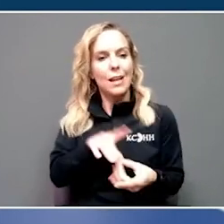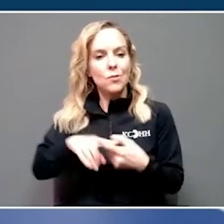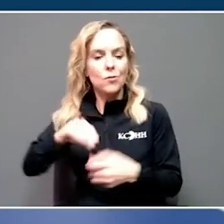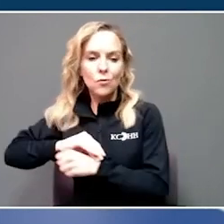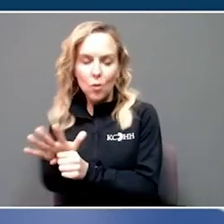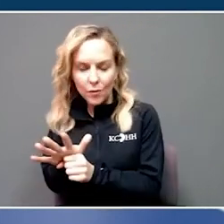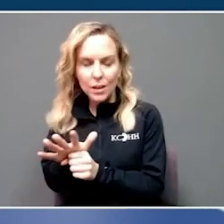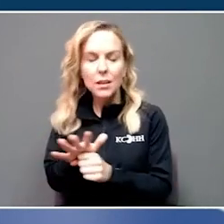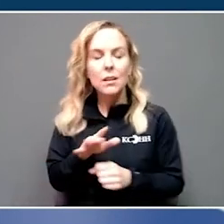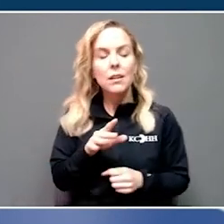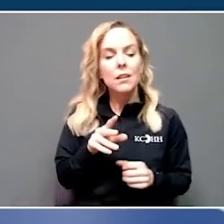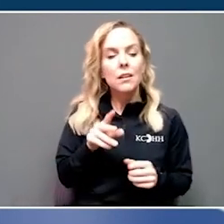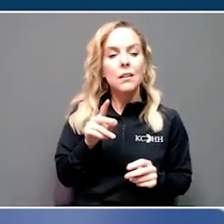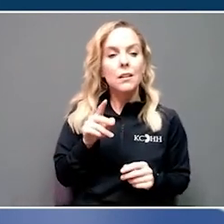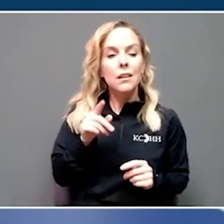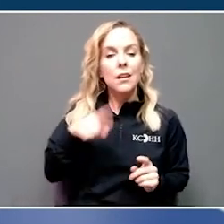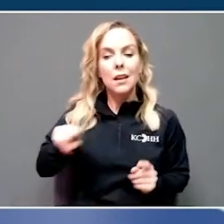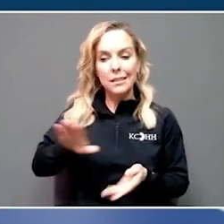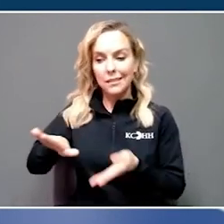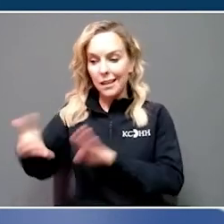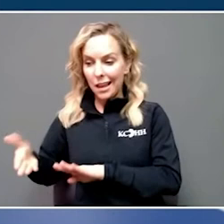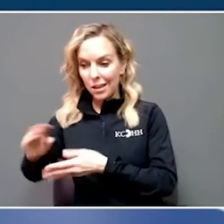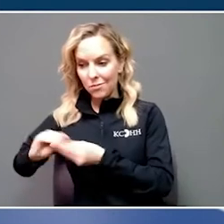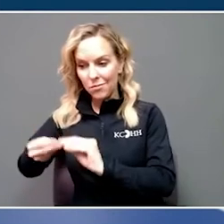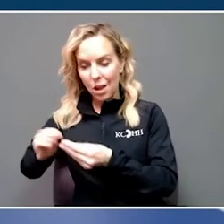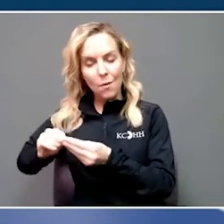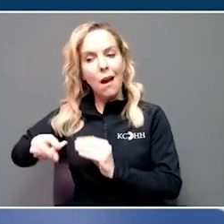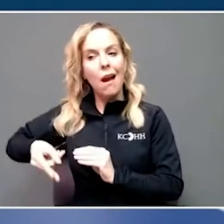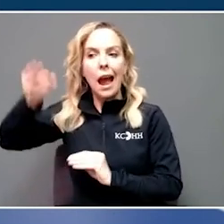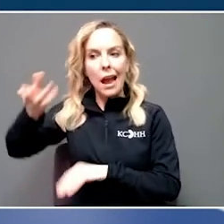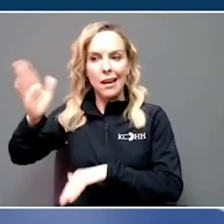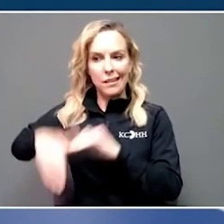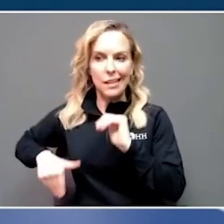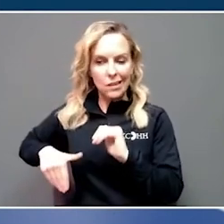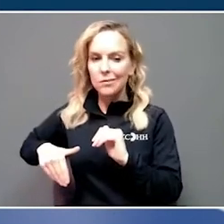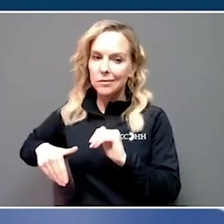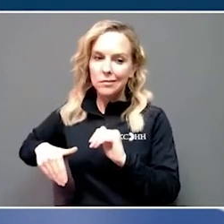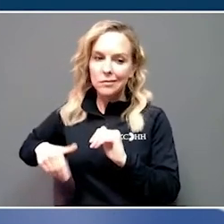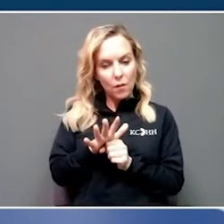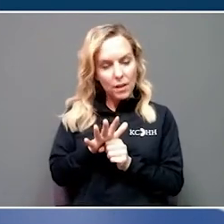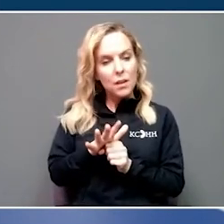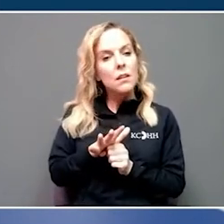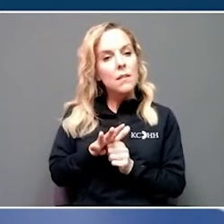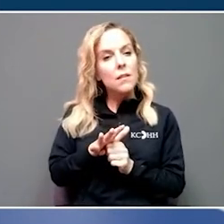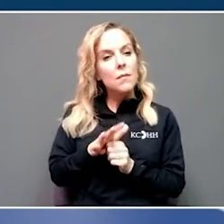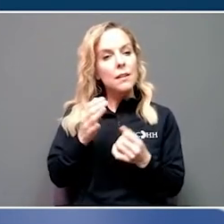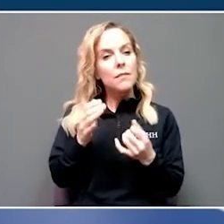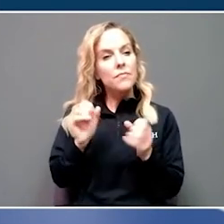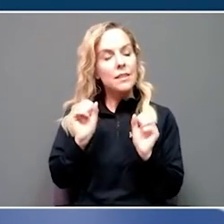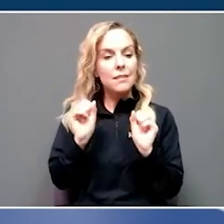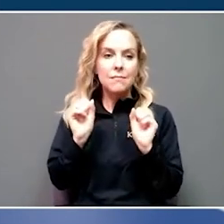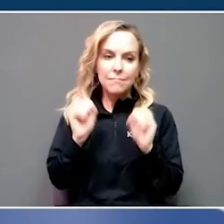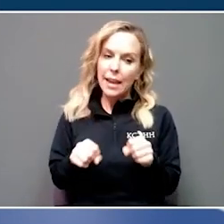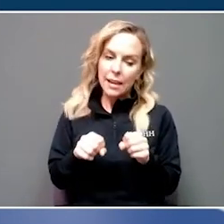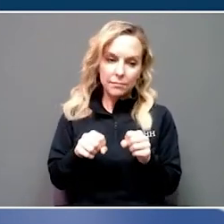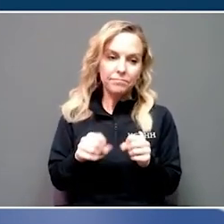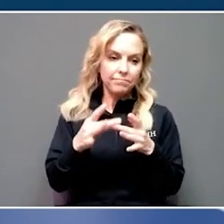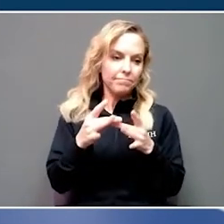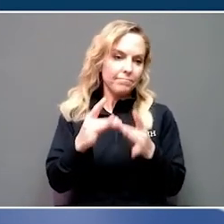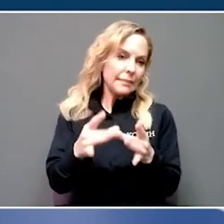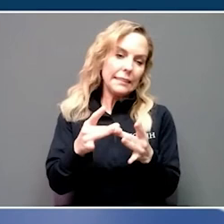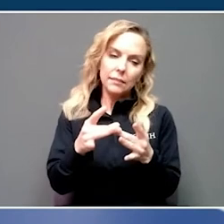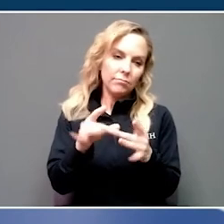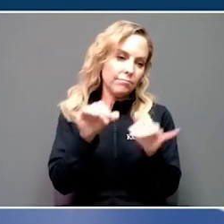still much higher than we'd like to see. We're still losing a lot of people. But despite the continuing high number of